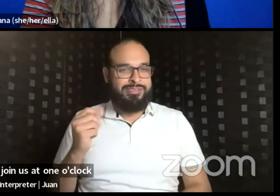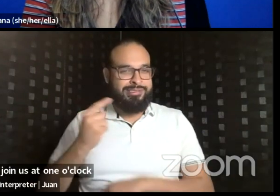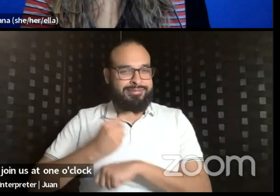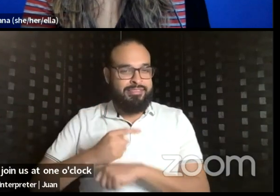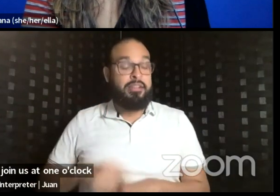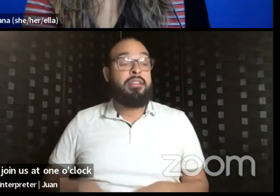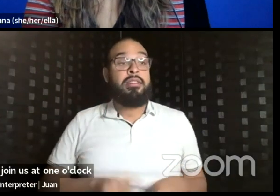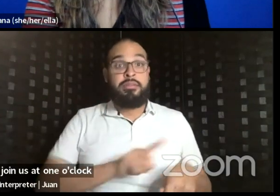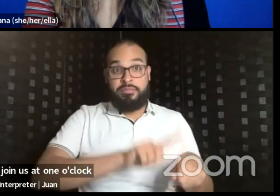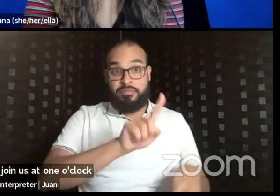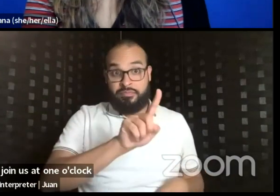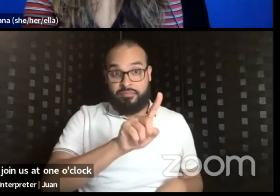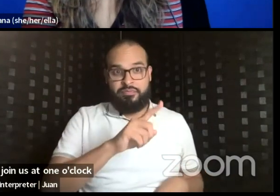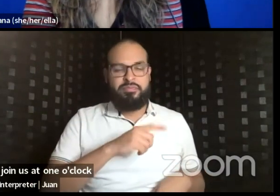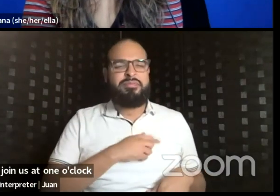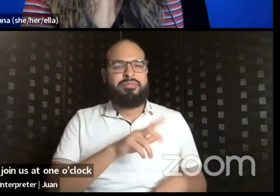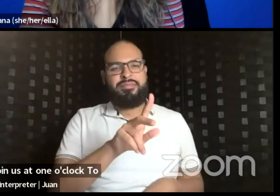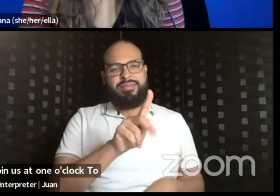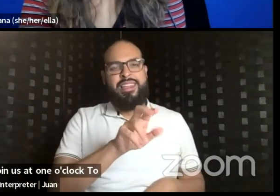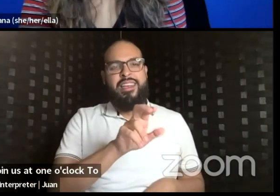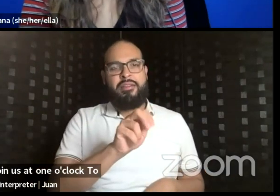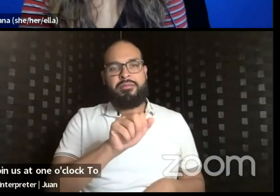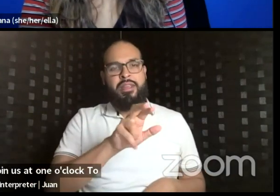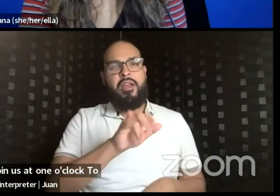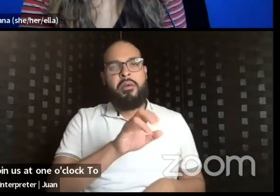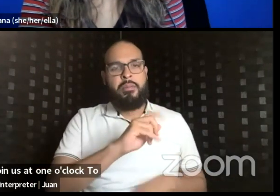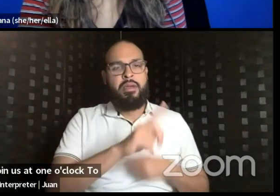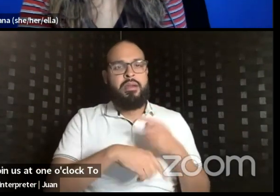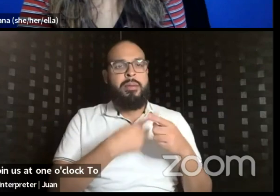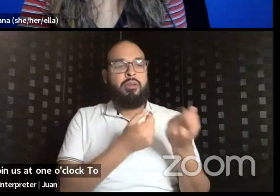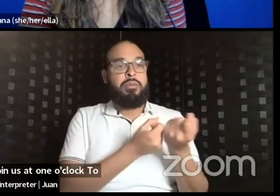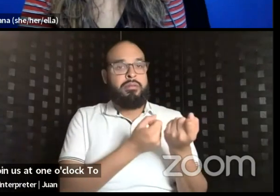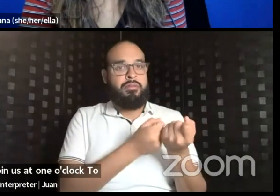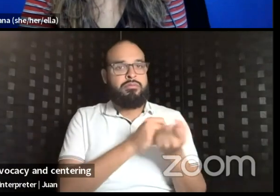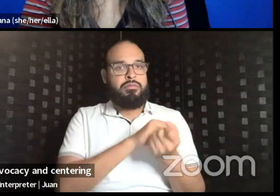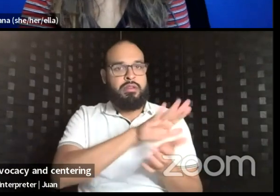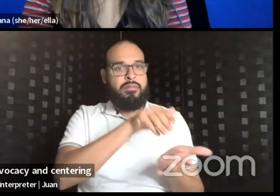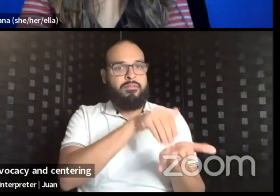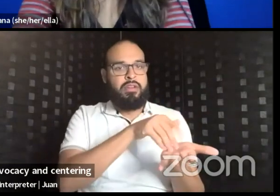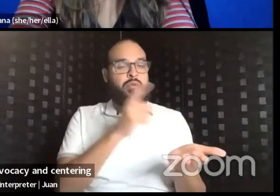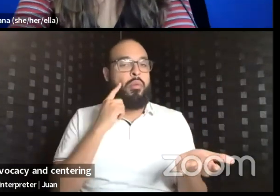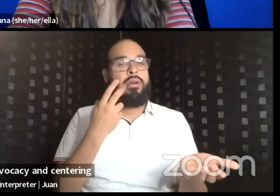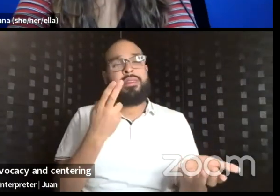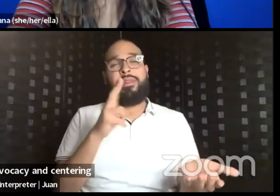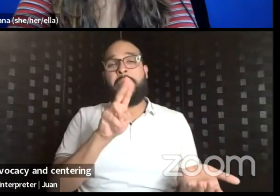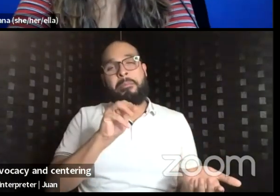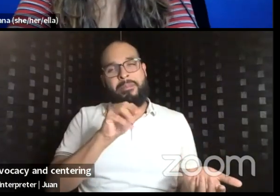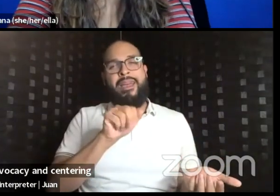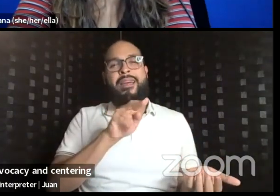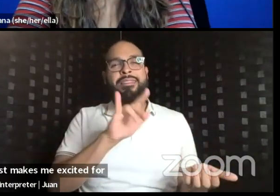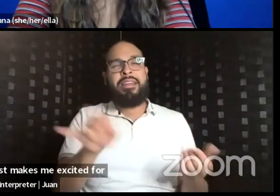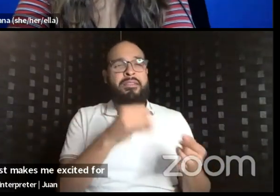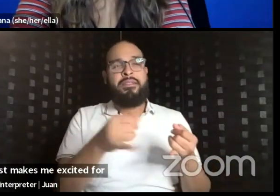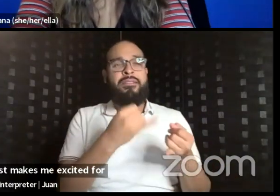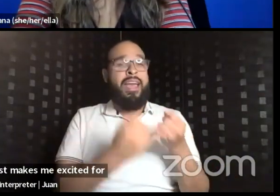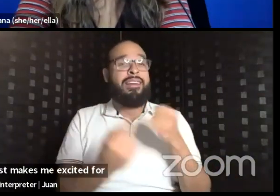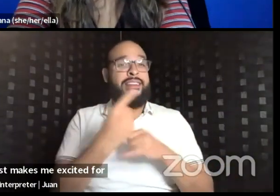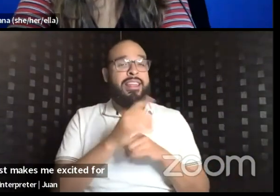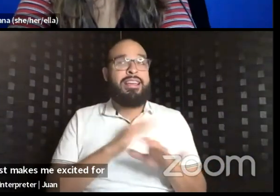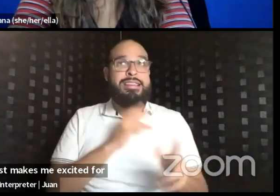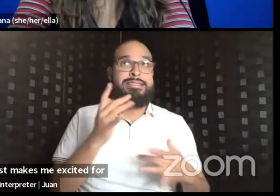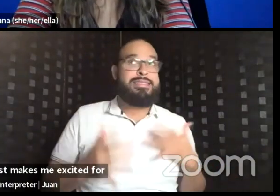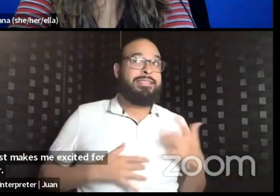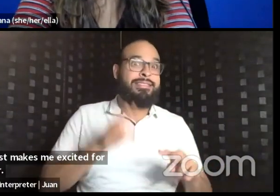'clock to speak with Karen Olivo on advocacy and centering humanity for our final day, and it just makes me excited for next year.